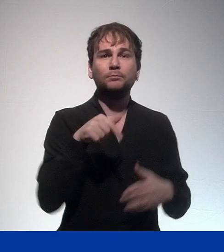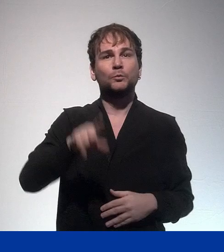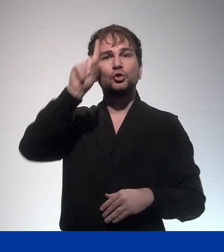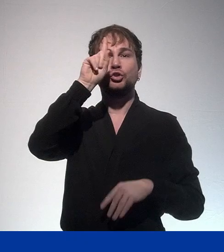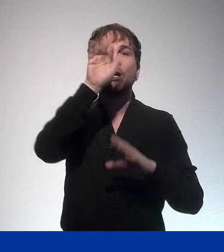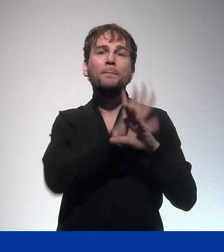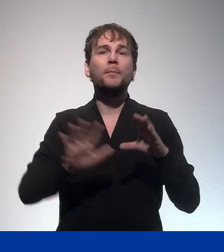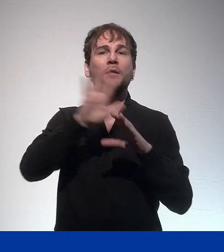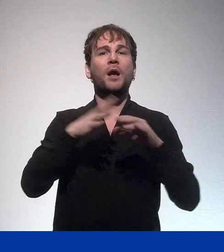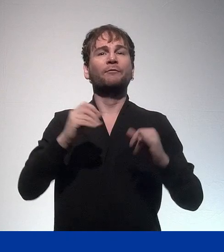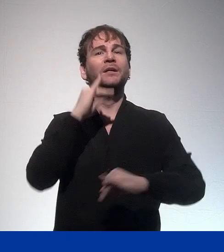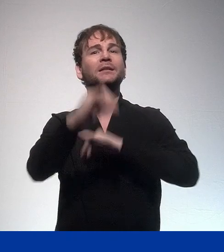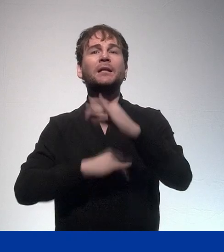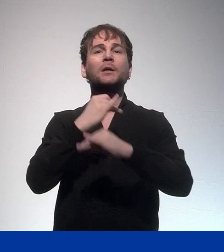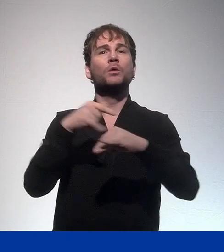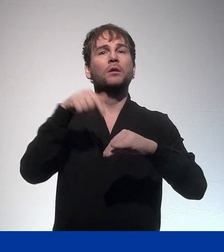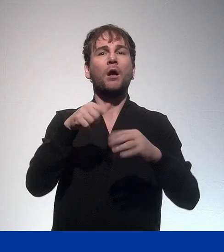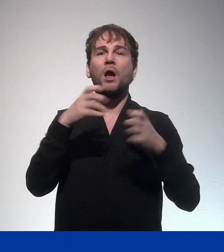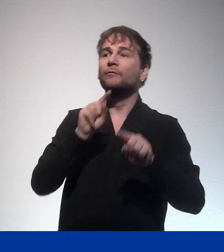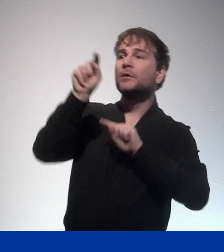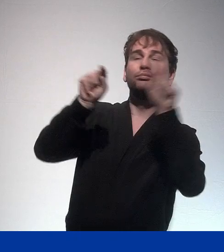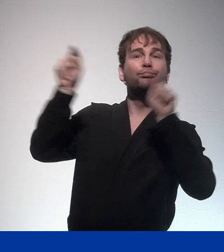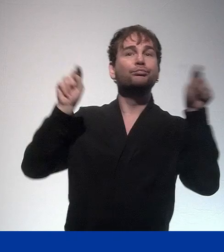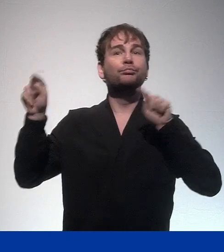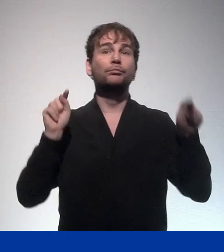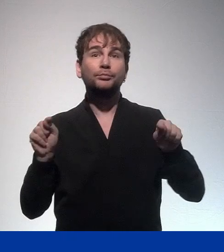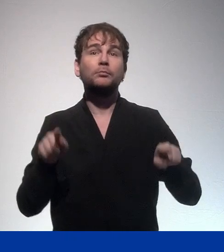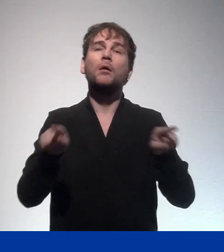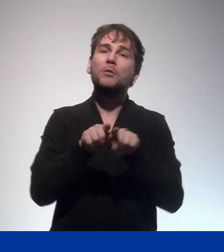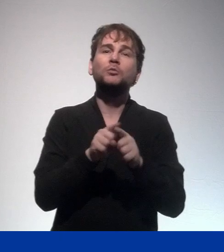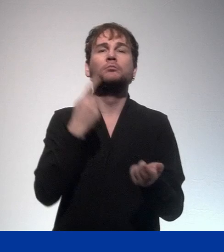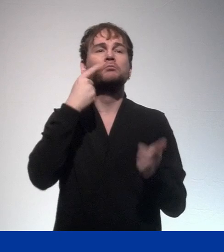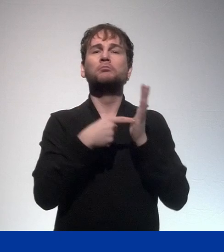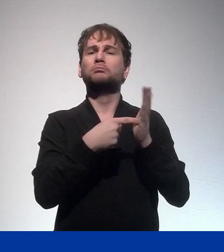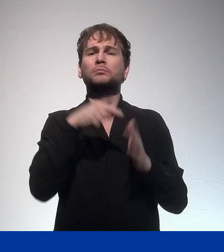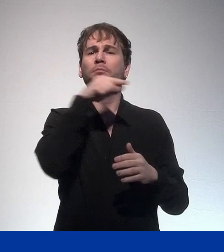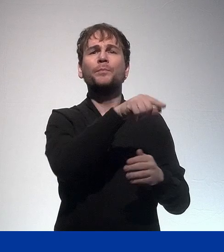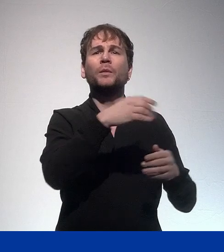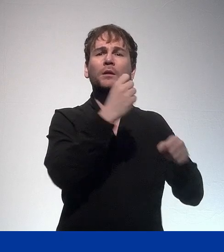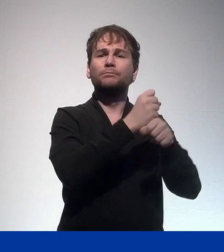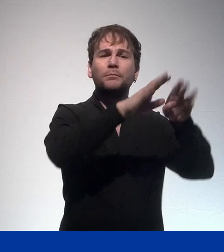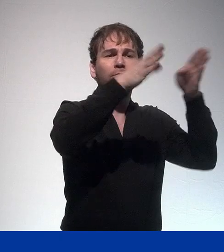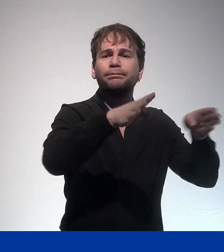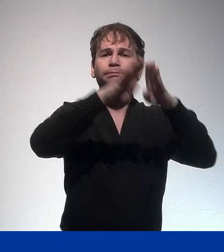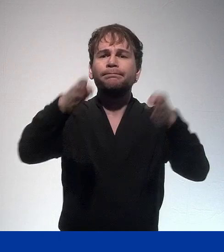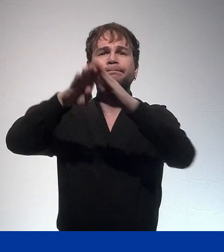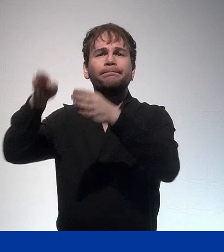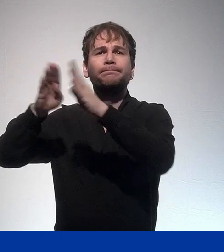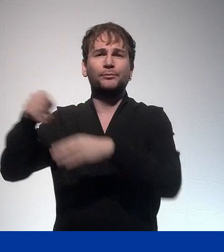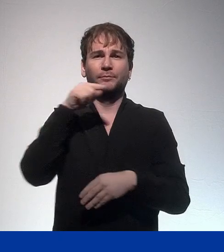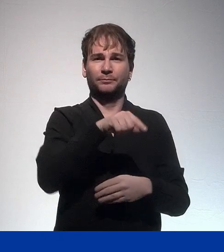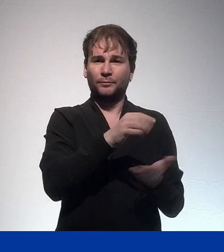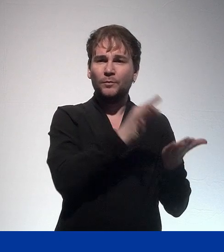the national and international youth organizations, the representatives of the national agencies, authorities, ministries,